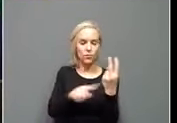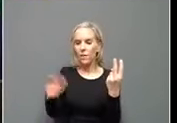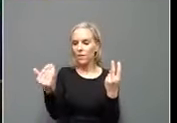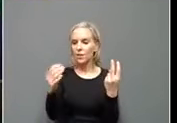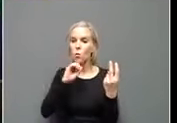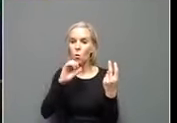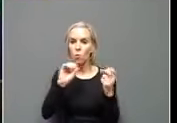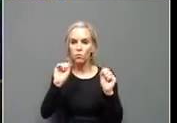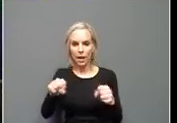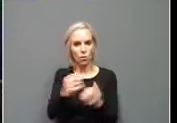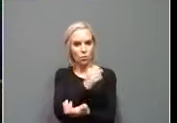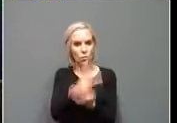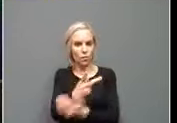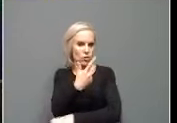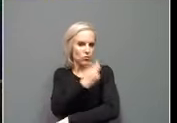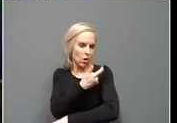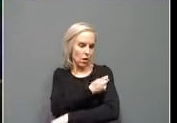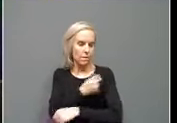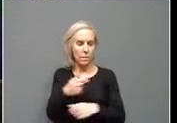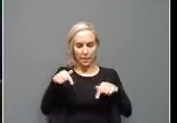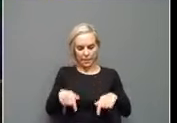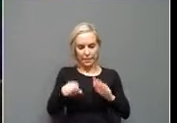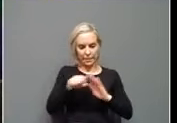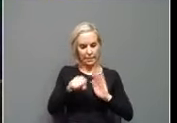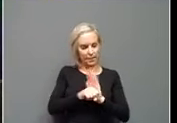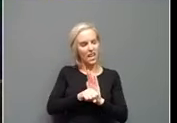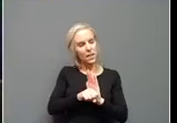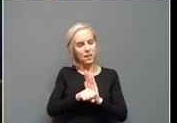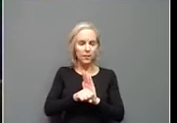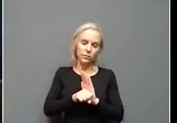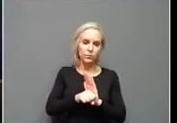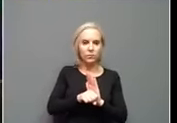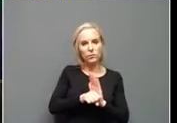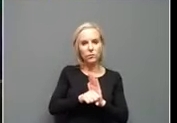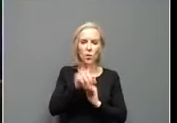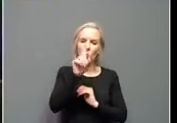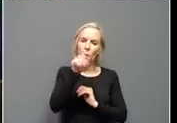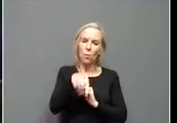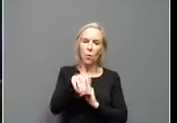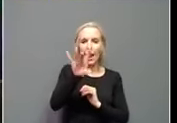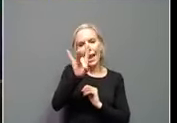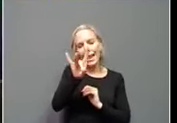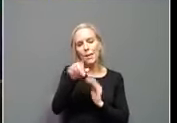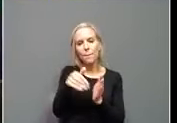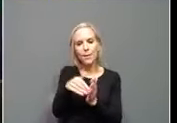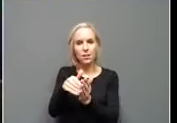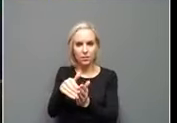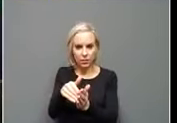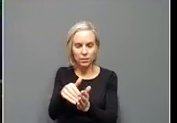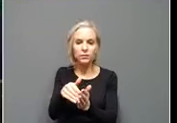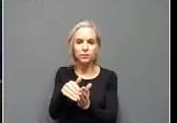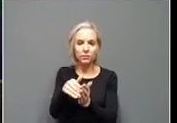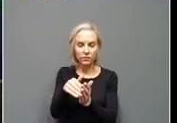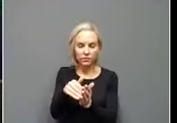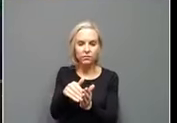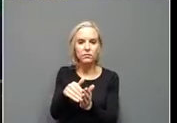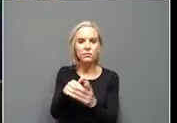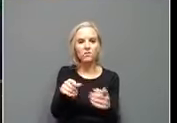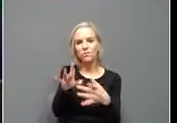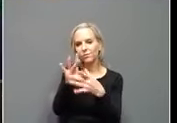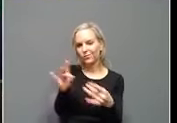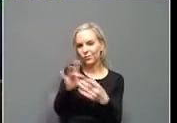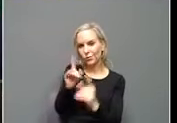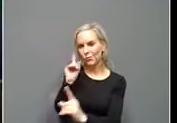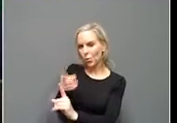Still as a state, we're sitting at about, at about 1.8 million. And you had a dimension ago of 2